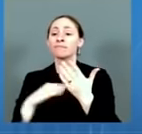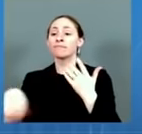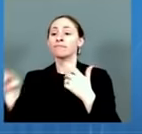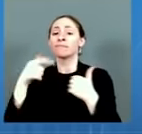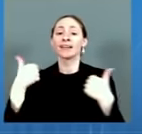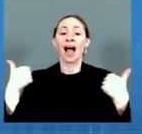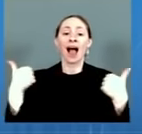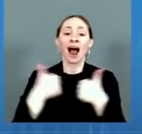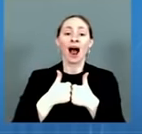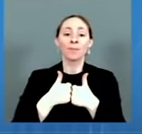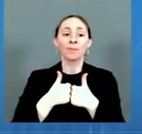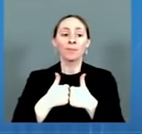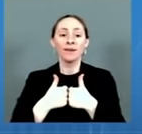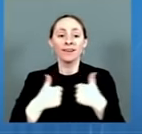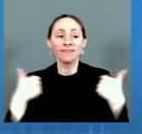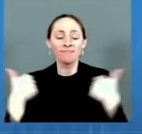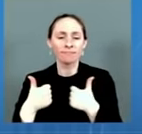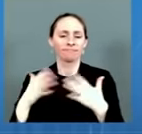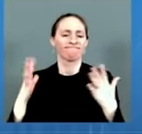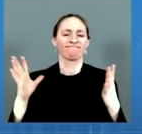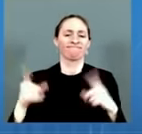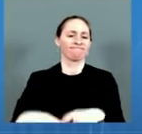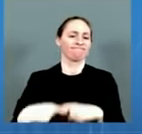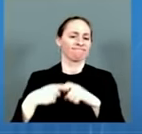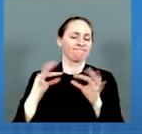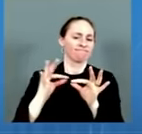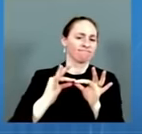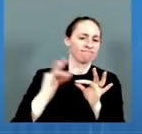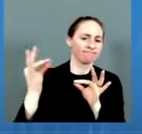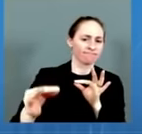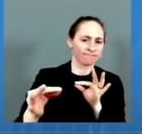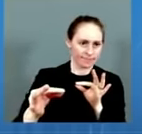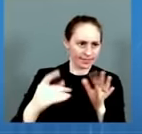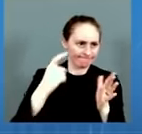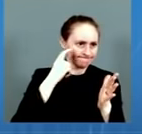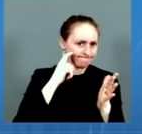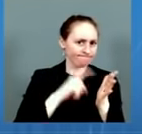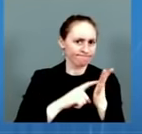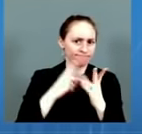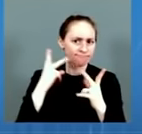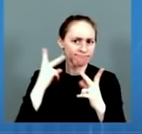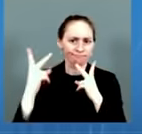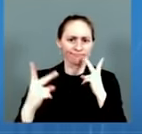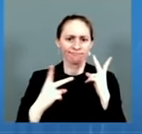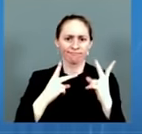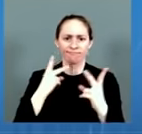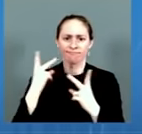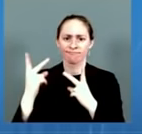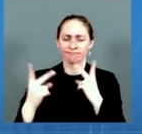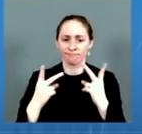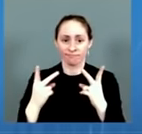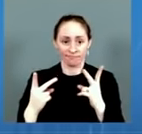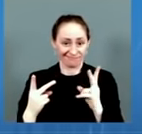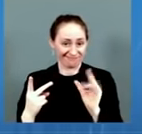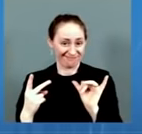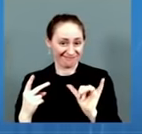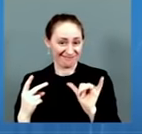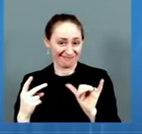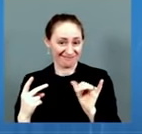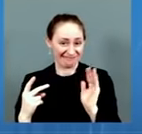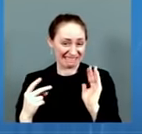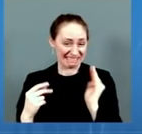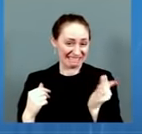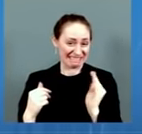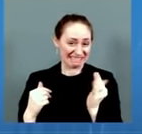Omicron? And do you think overall that we need to be, in essence, locking down a little bit